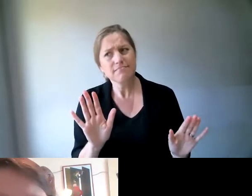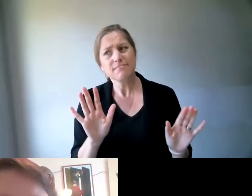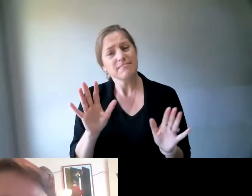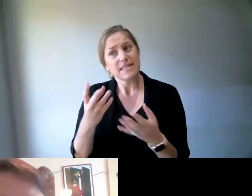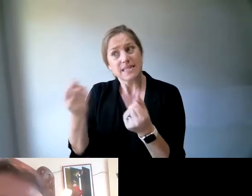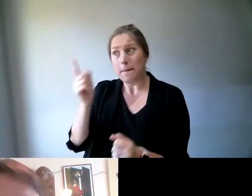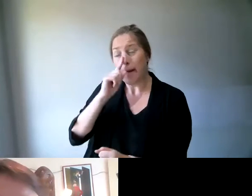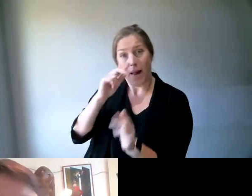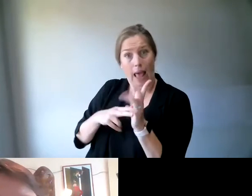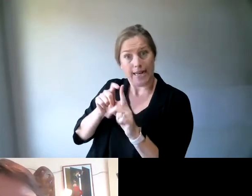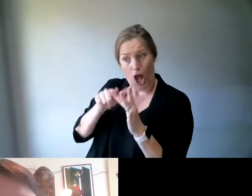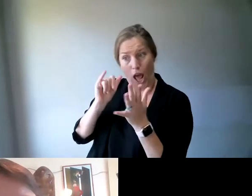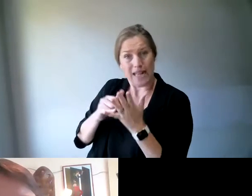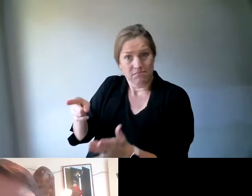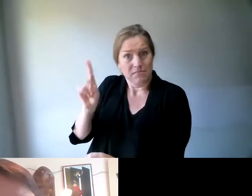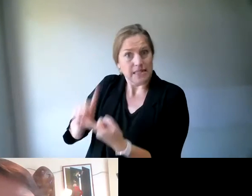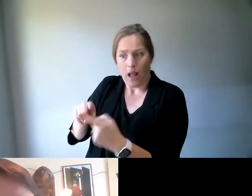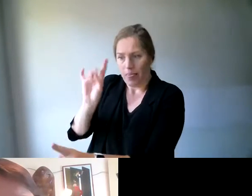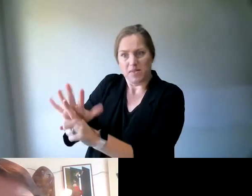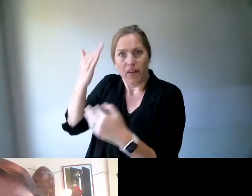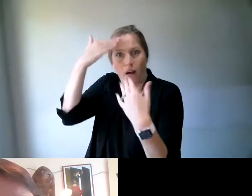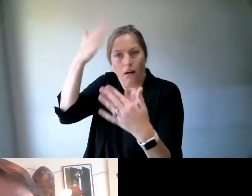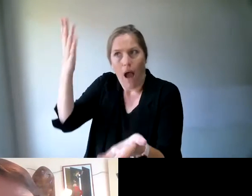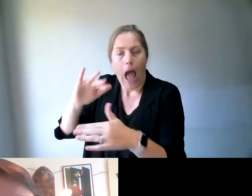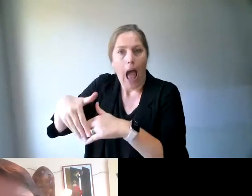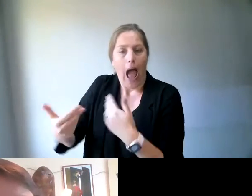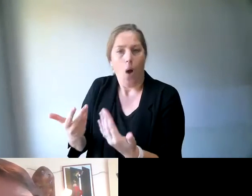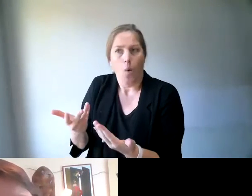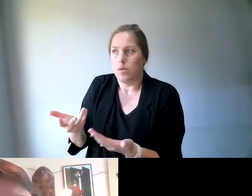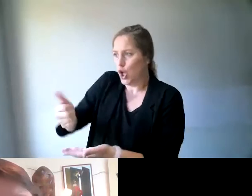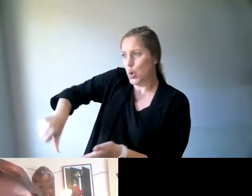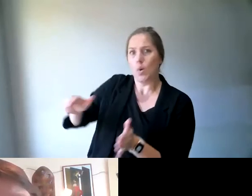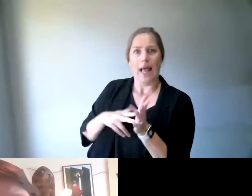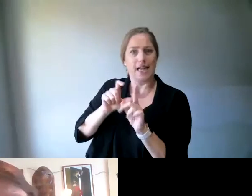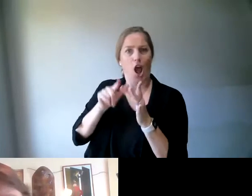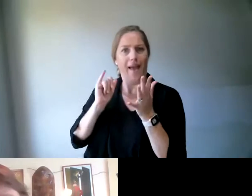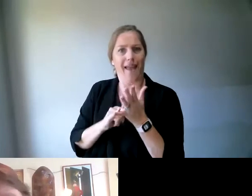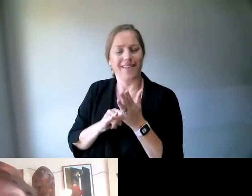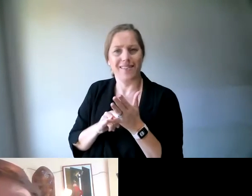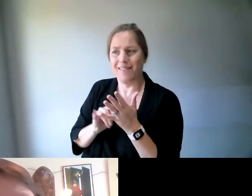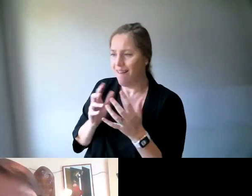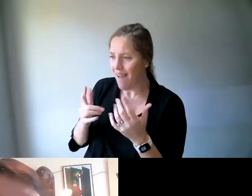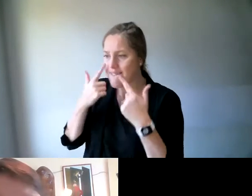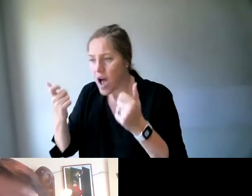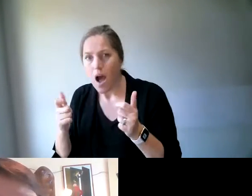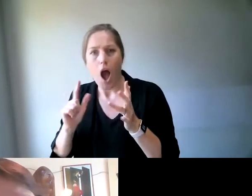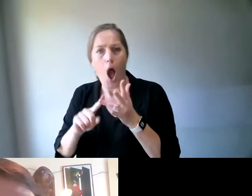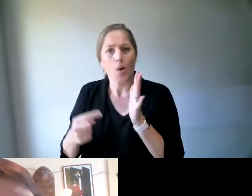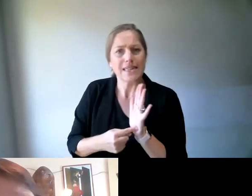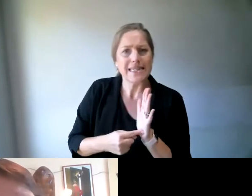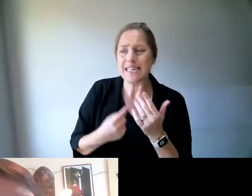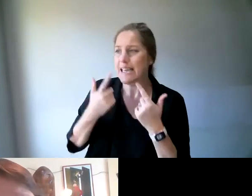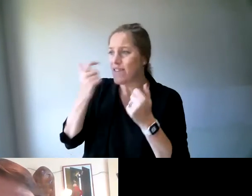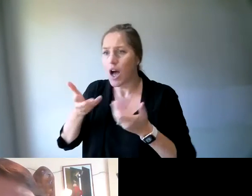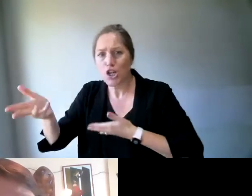too, still don't know how to use it. Yeah. Very good point. You know, they have to find an OT, a service provider.